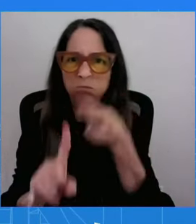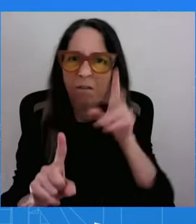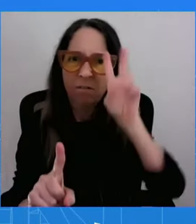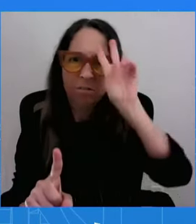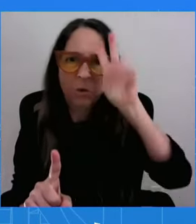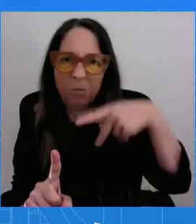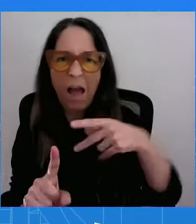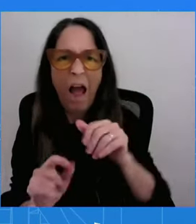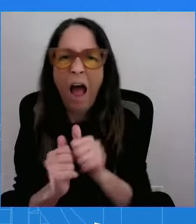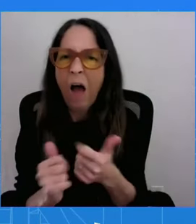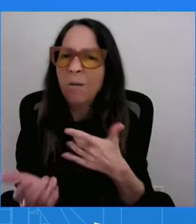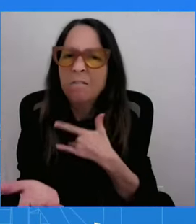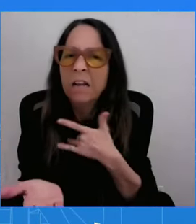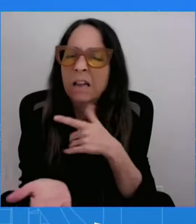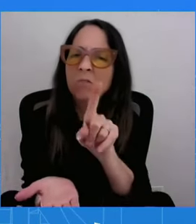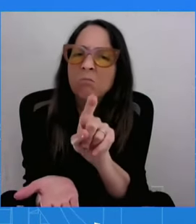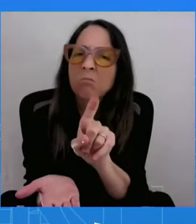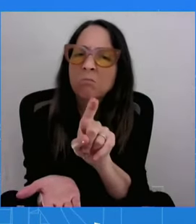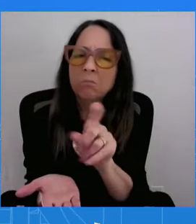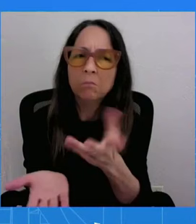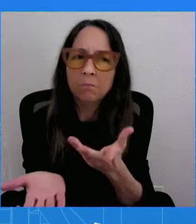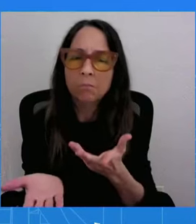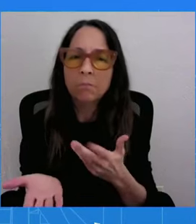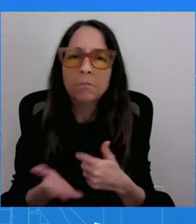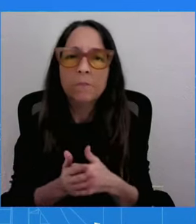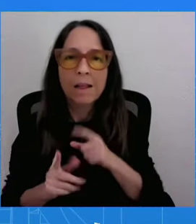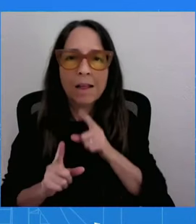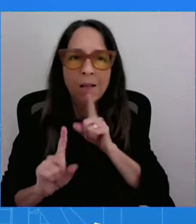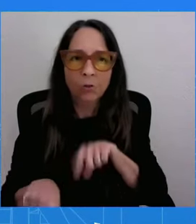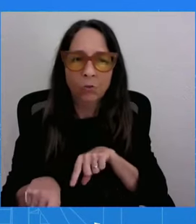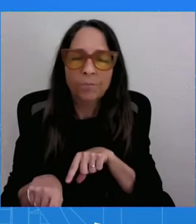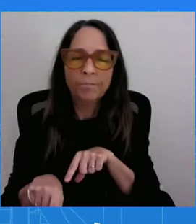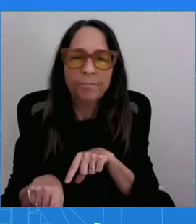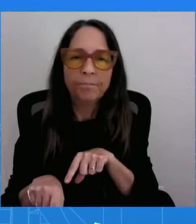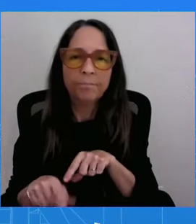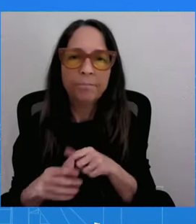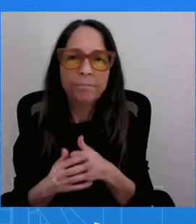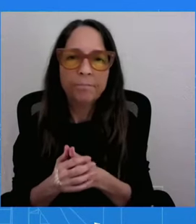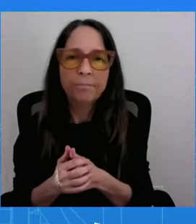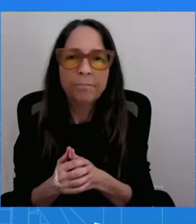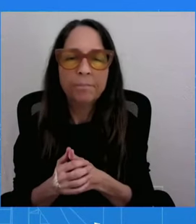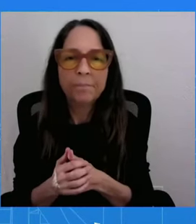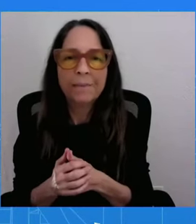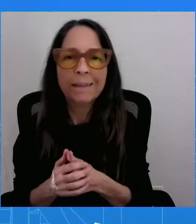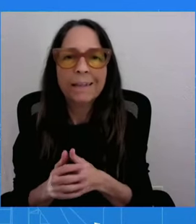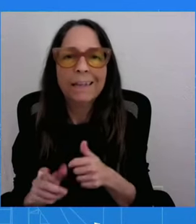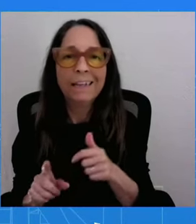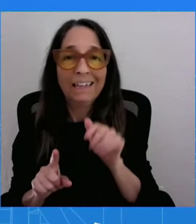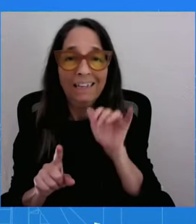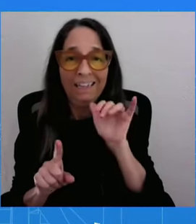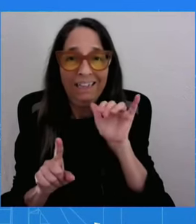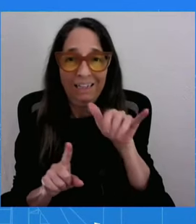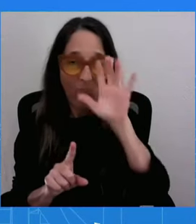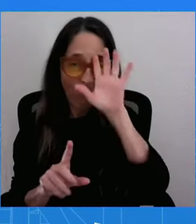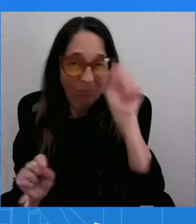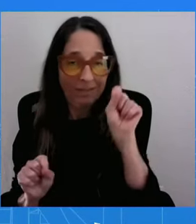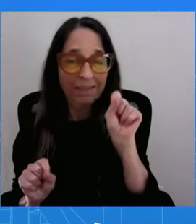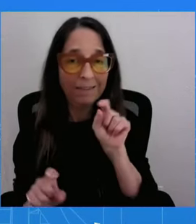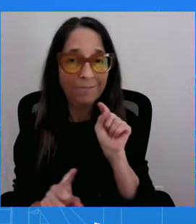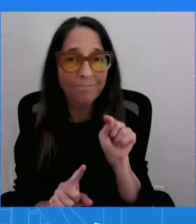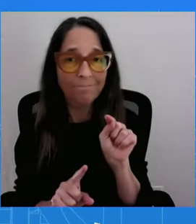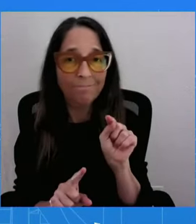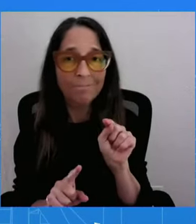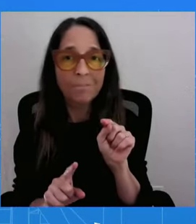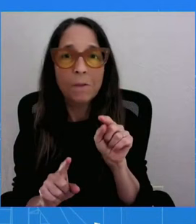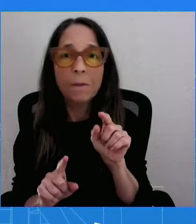Look, this is an administration, this is a president. When he decided what this administration would look like, he decided to have an